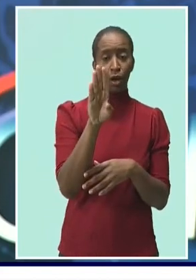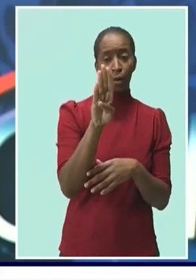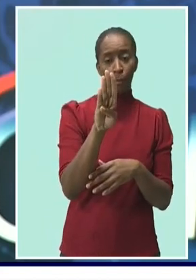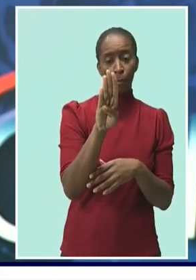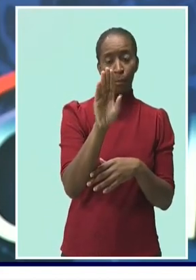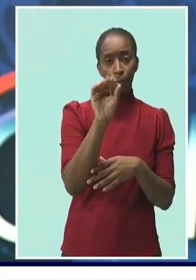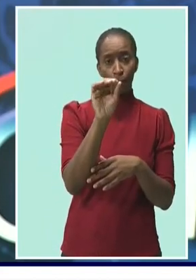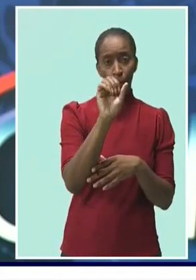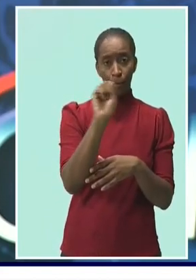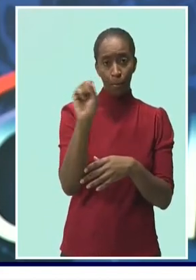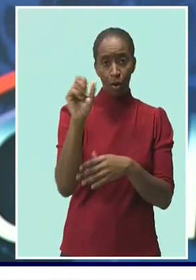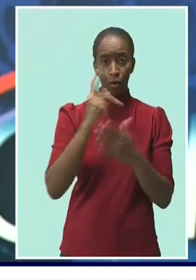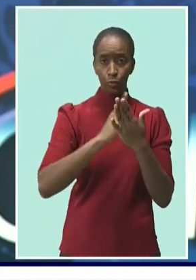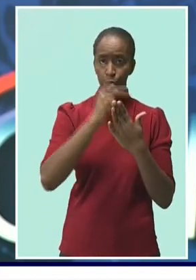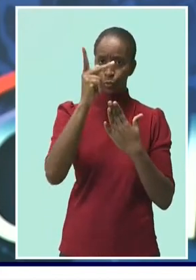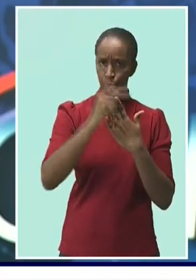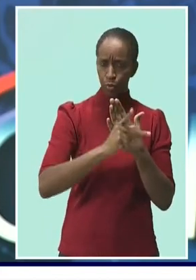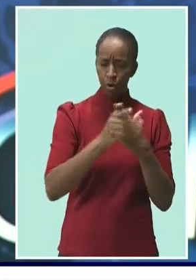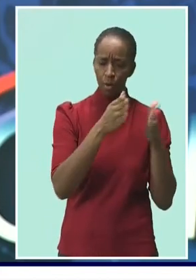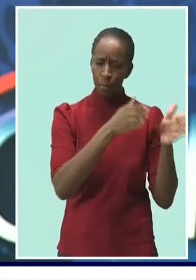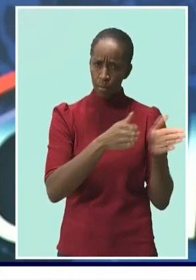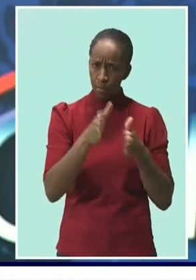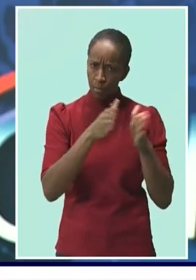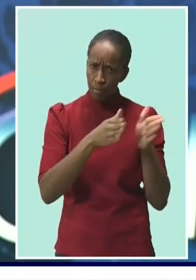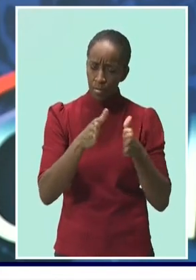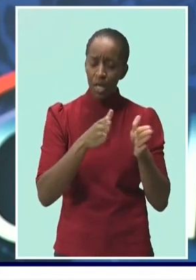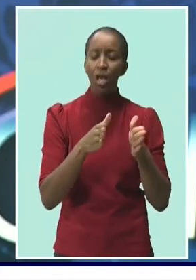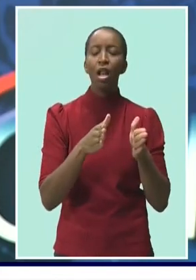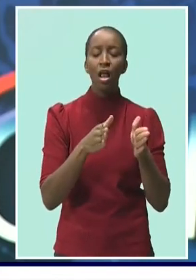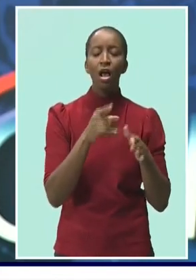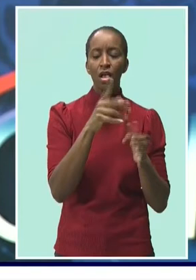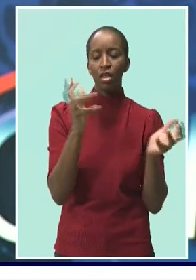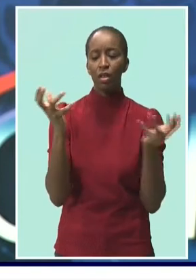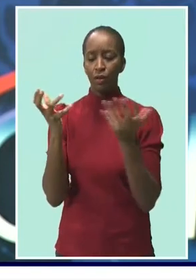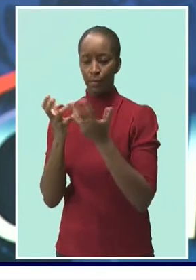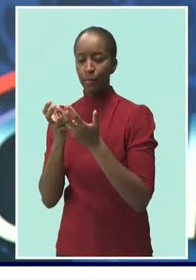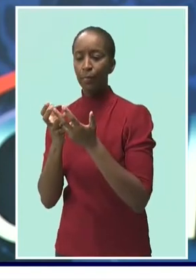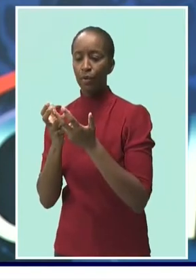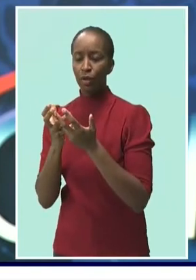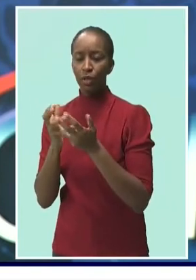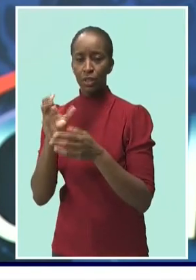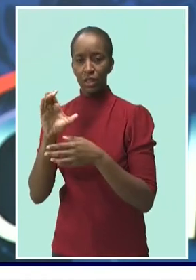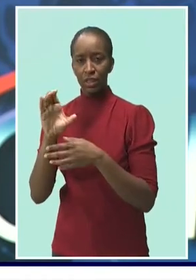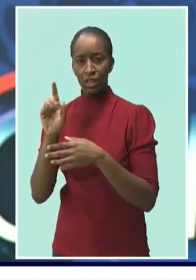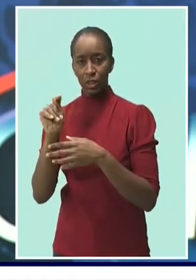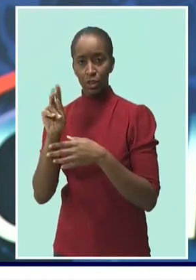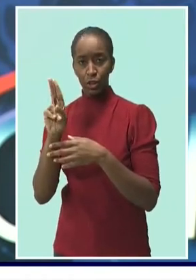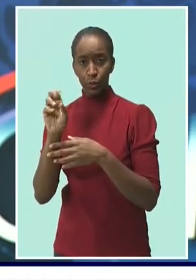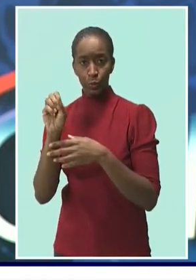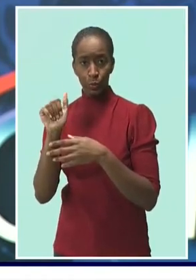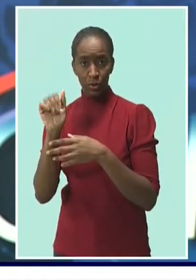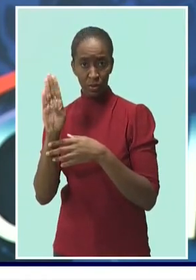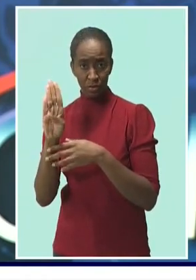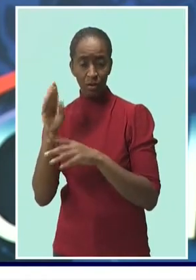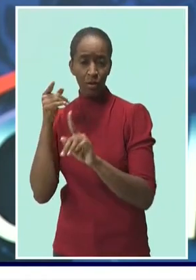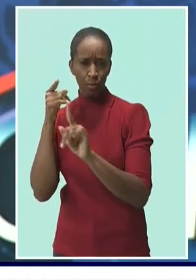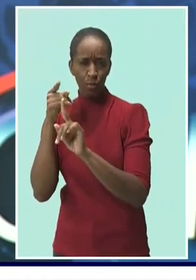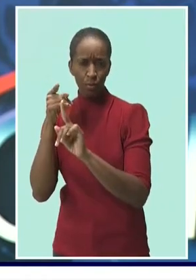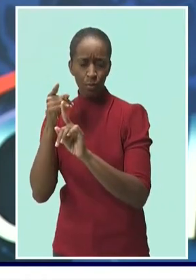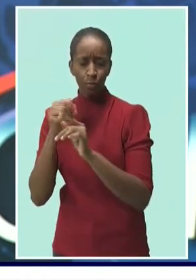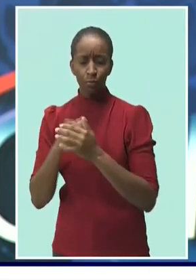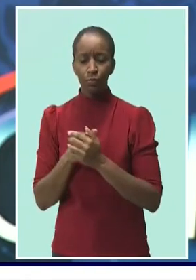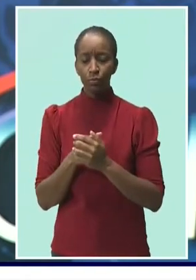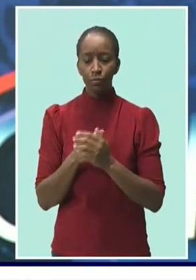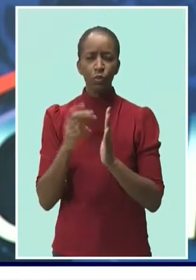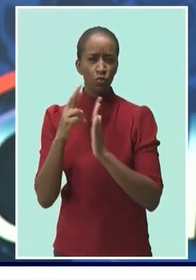BOSS program meets the expectations of the labor movement. General Secretary Dennis De Pisa says the fact that participation in